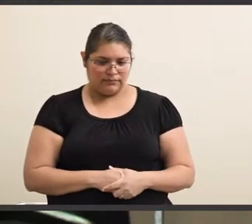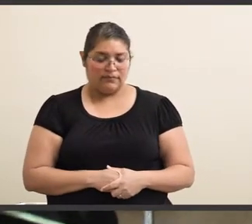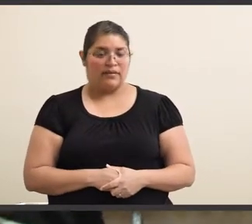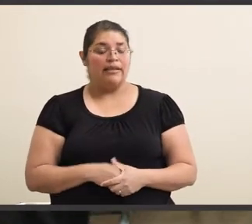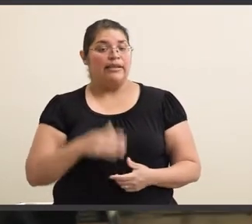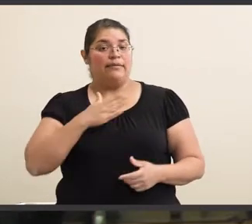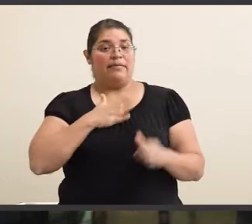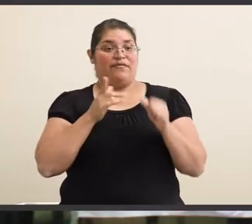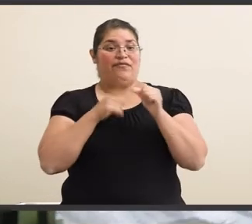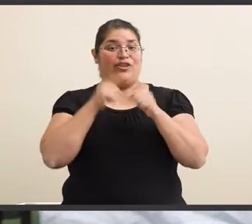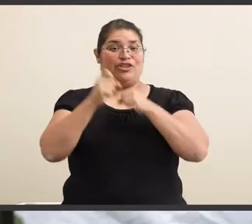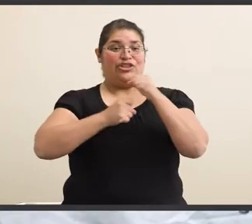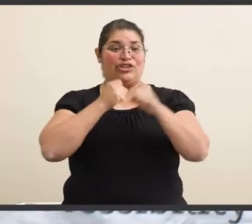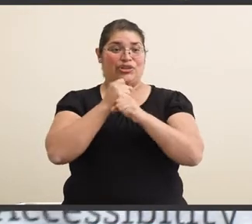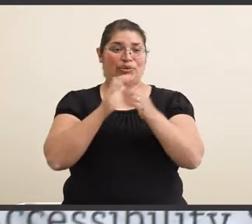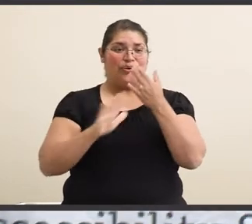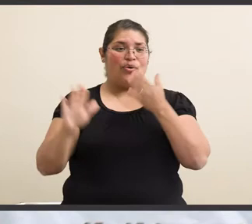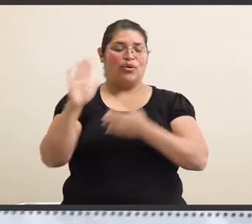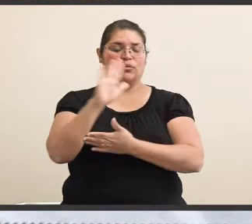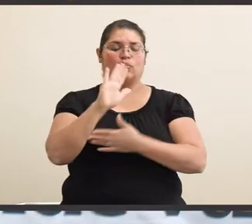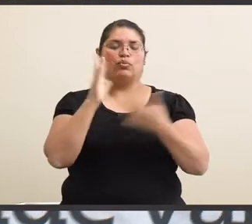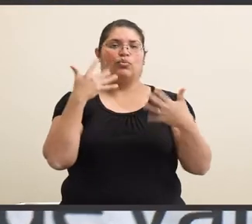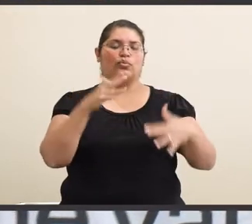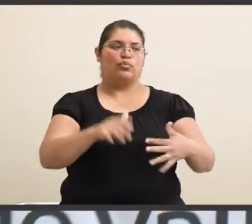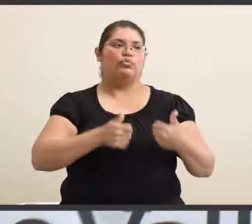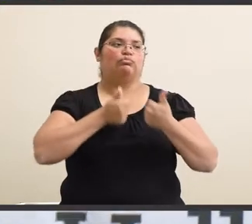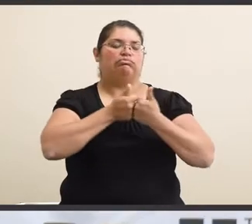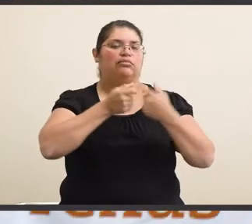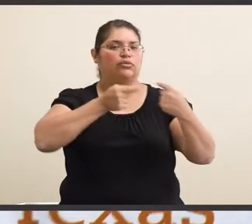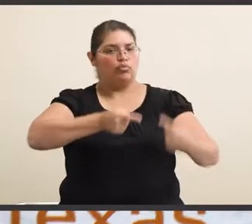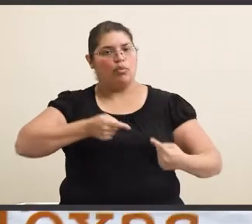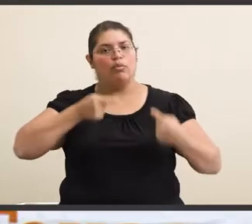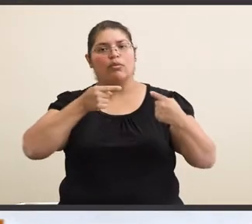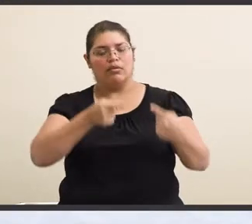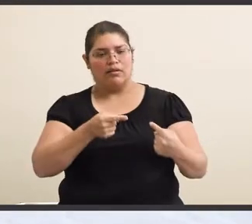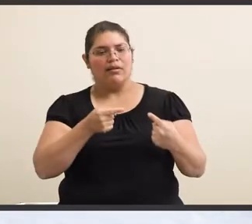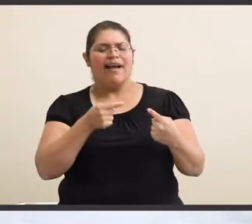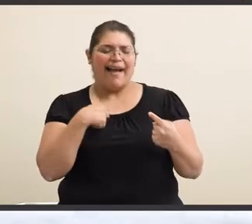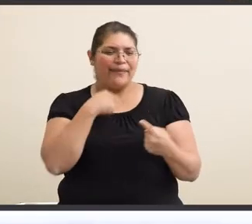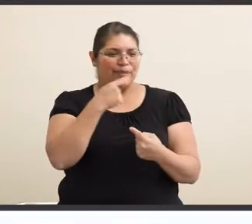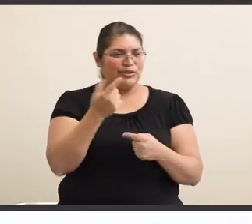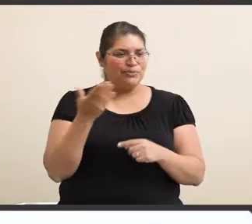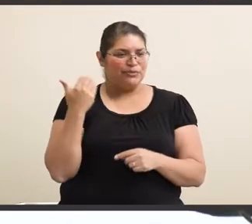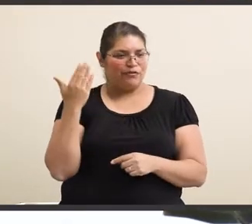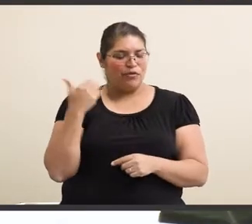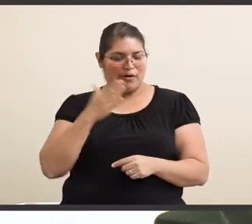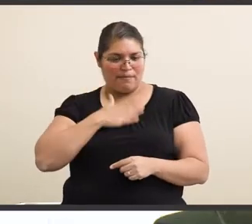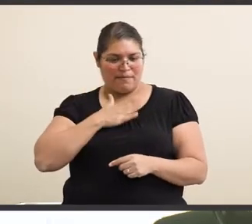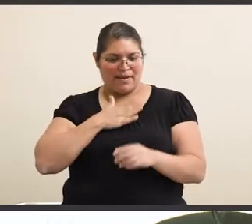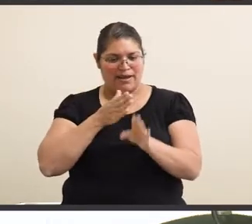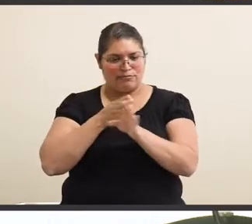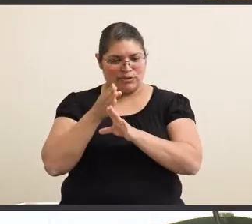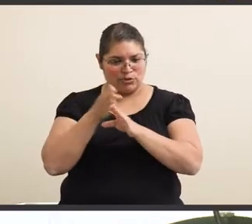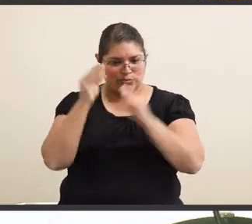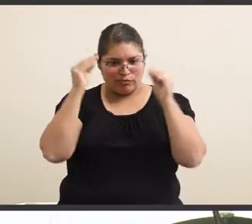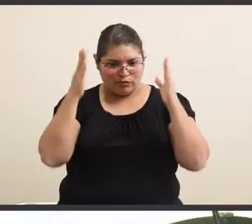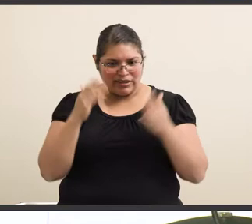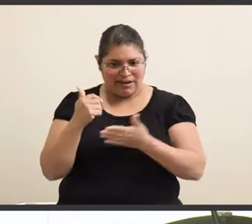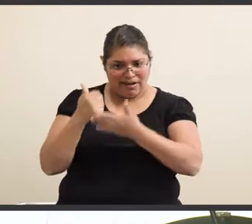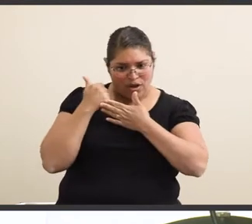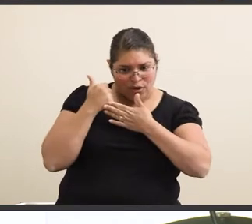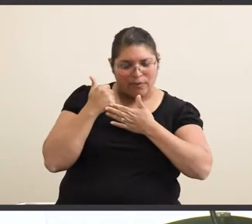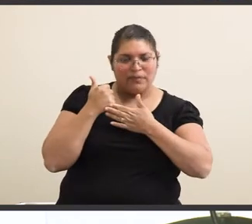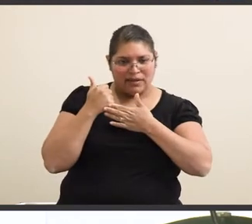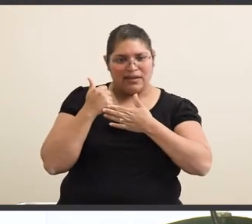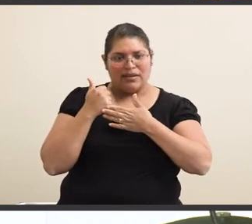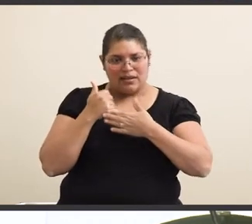My first year of college was a really big struggle for me. Um, like I had mentioned before, one of my major professors that really helped me through all